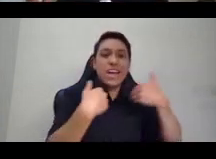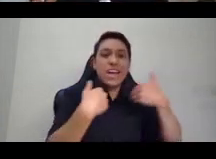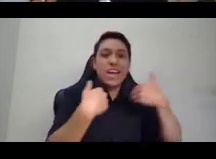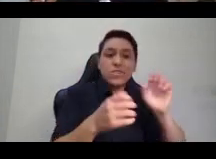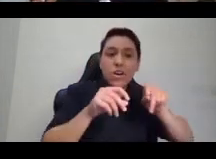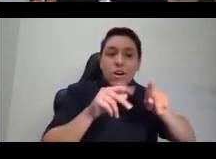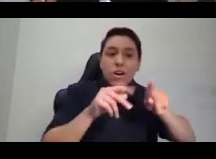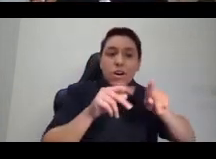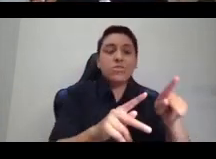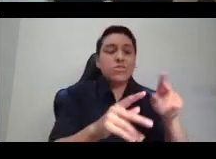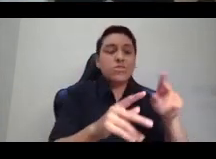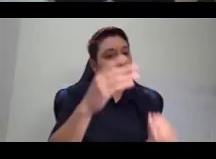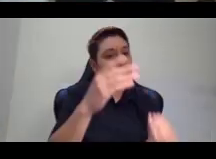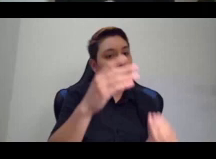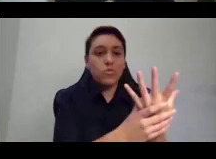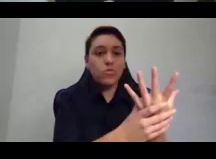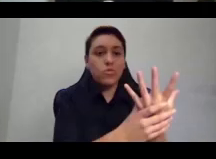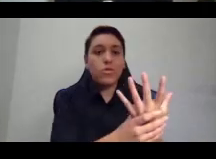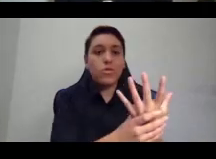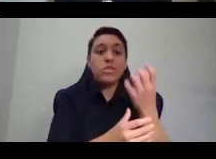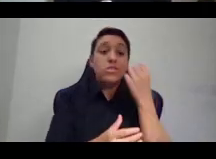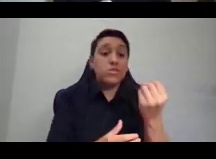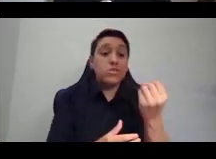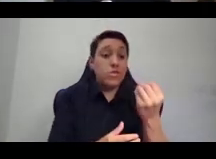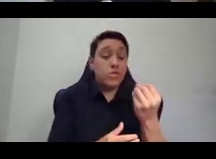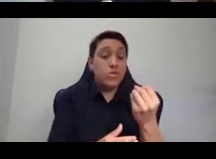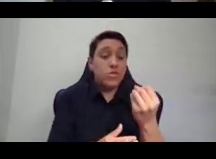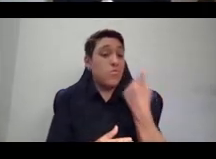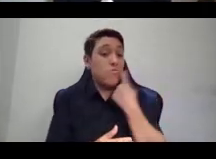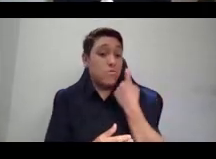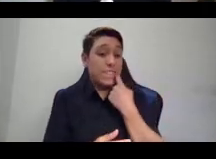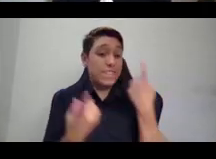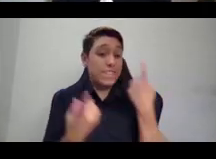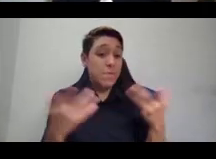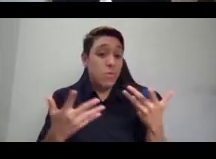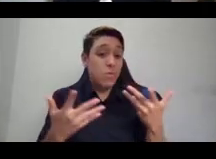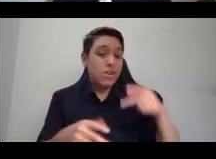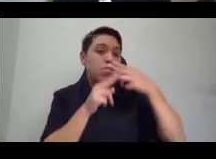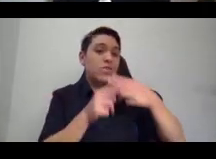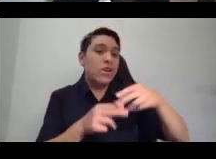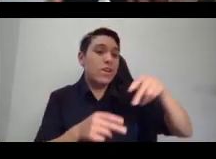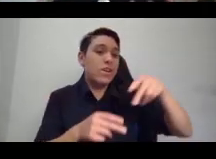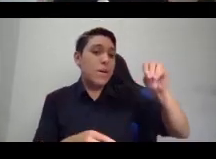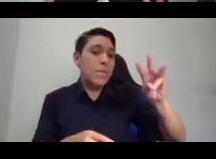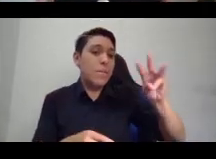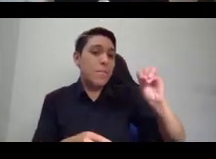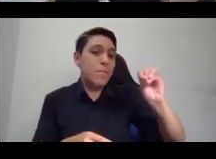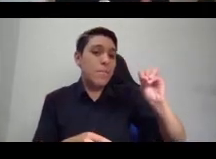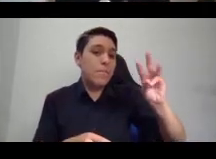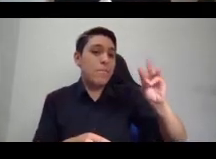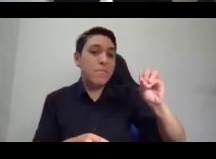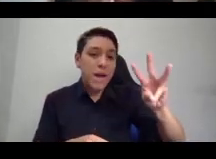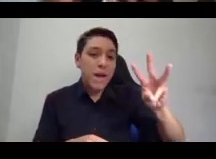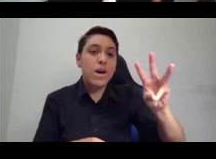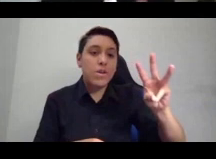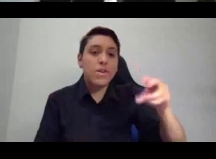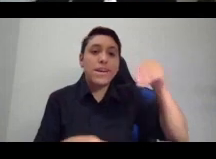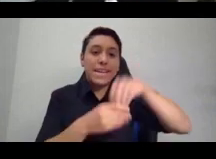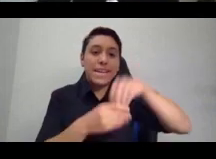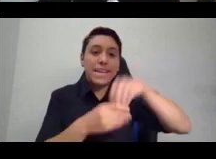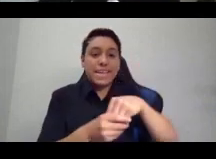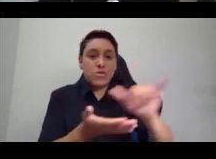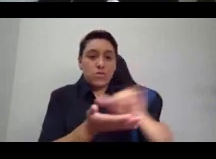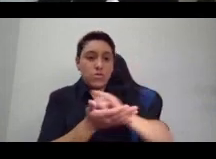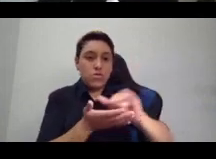powwow in the lower area of Manhattan of Manhattan. And also for the first time in about 300